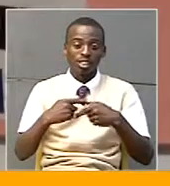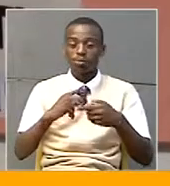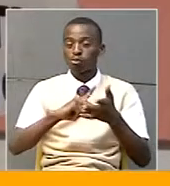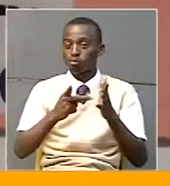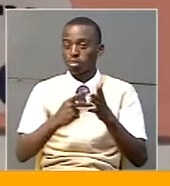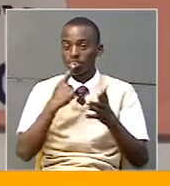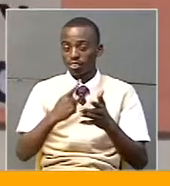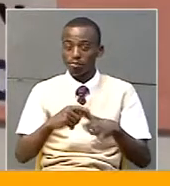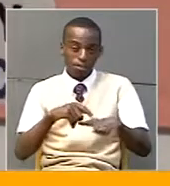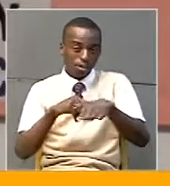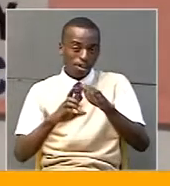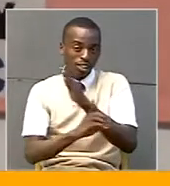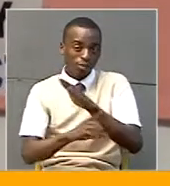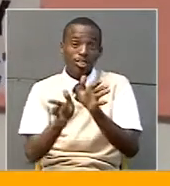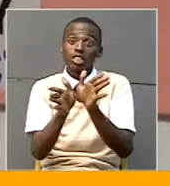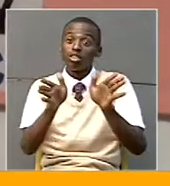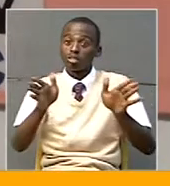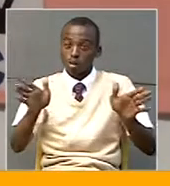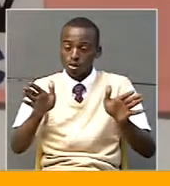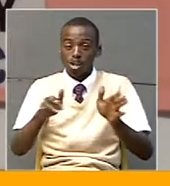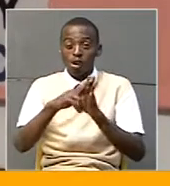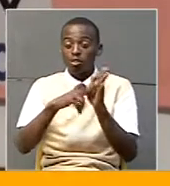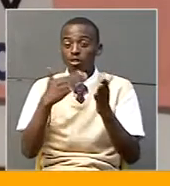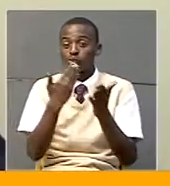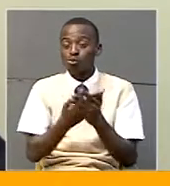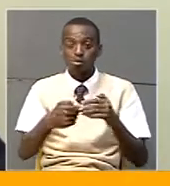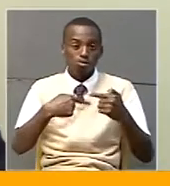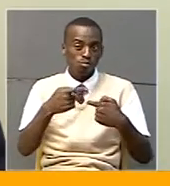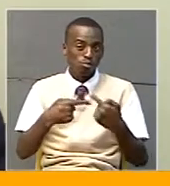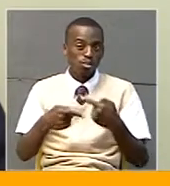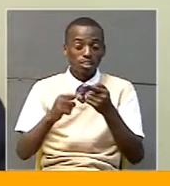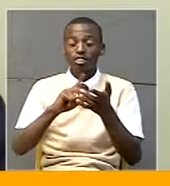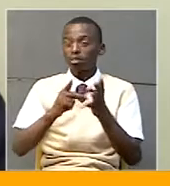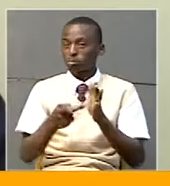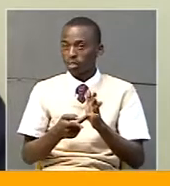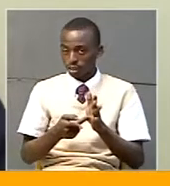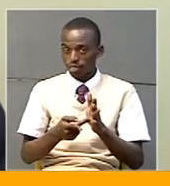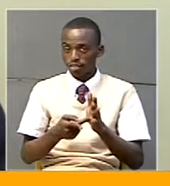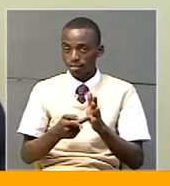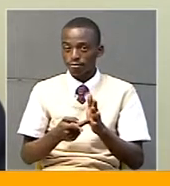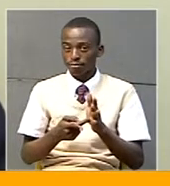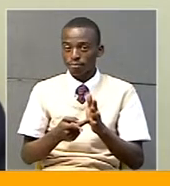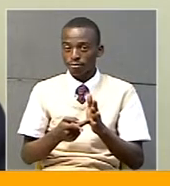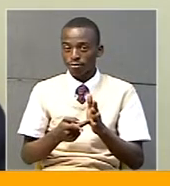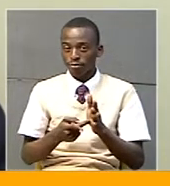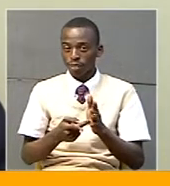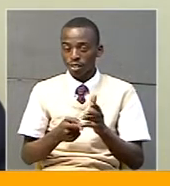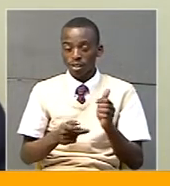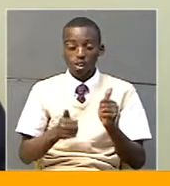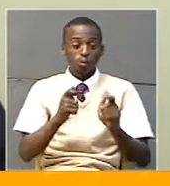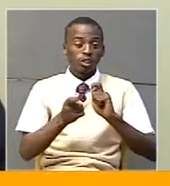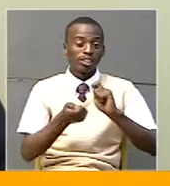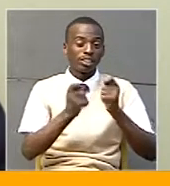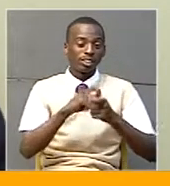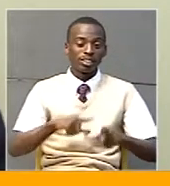Ulfay Sabo County and the district at large have registered progress. This is a project which has changed the